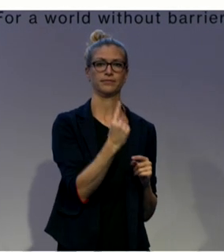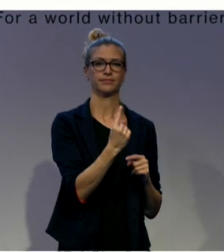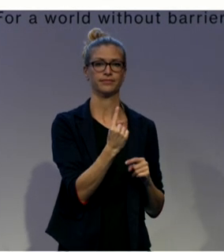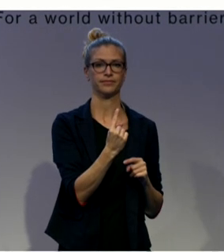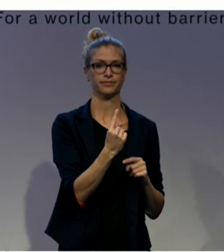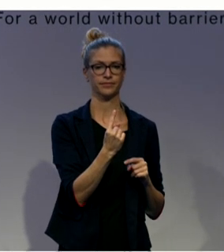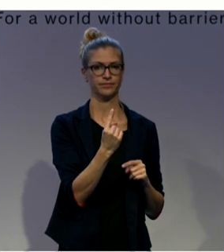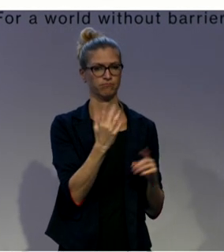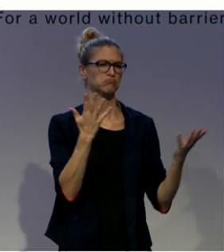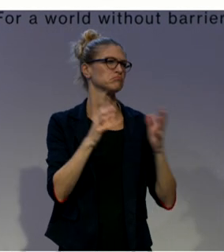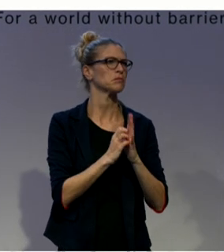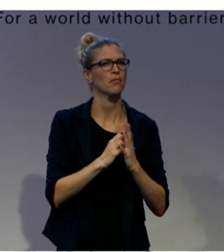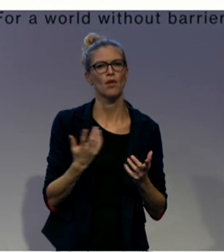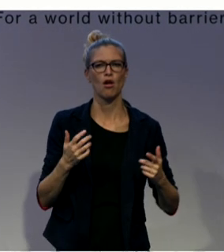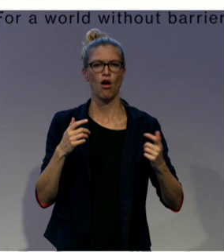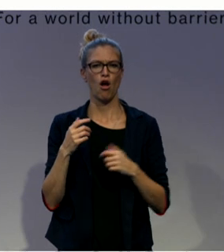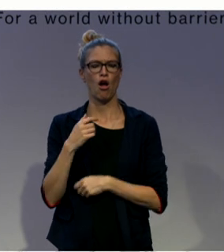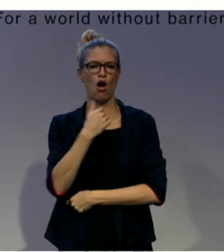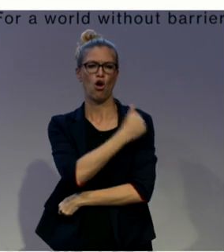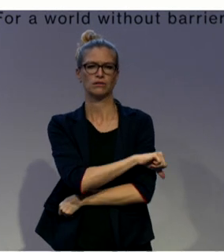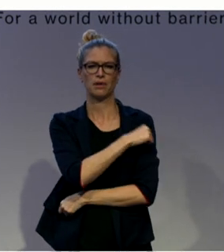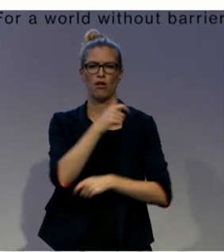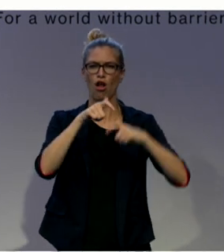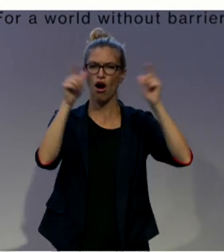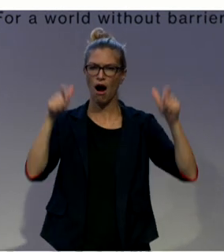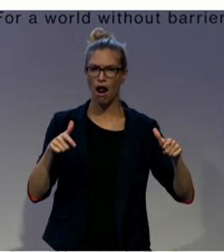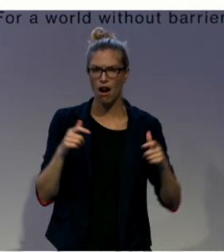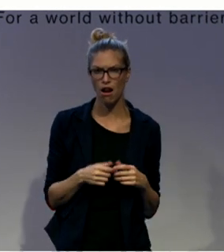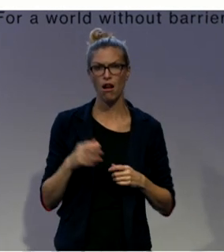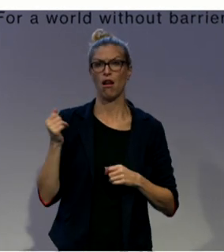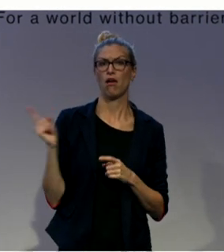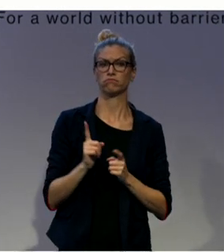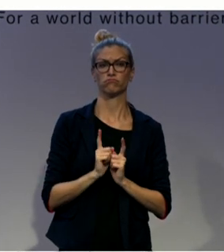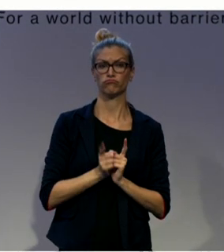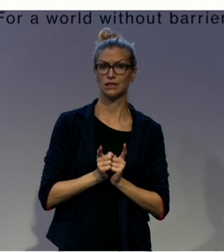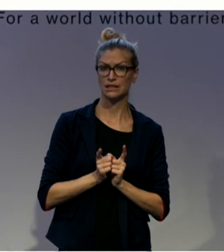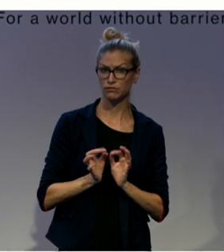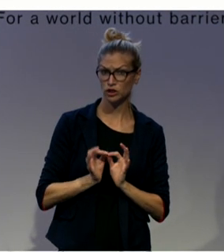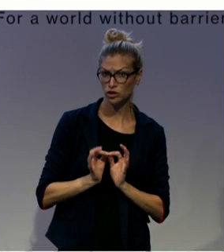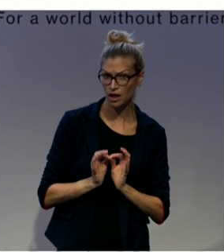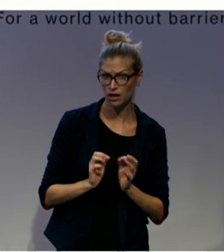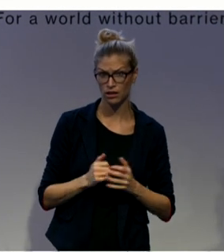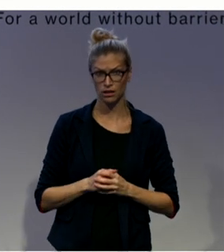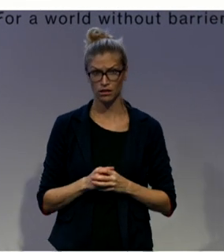to interpret sign language for deaf patients since there are no interpreters.